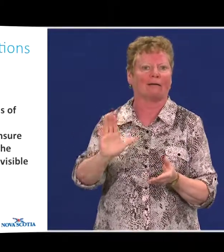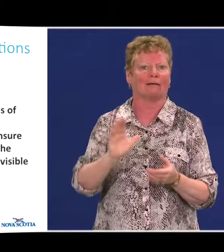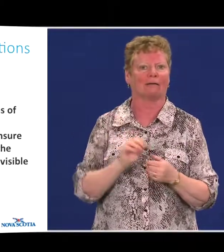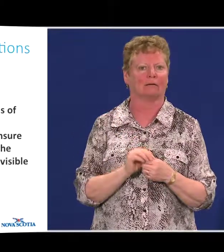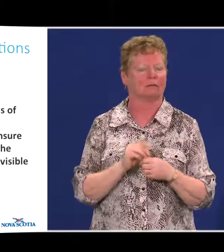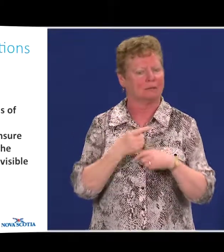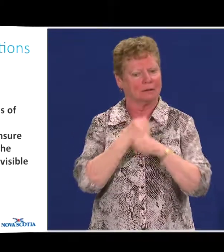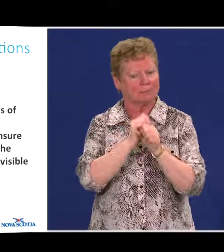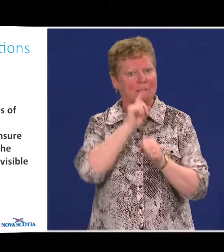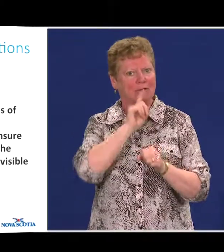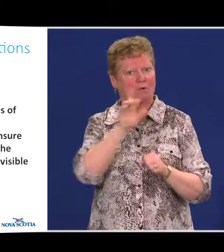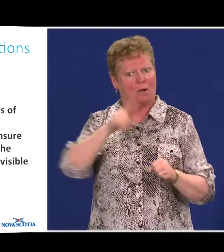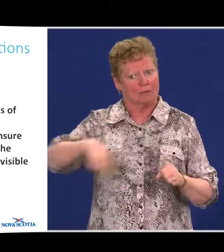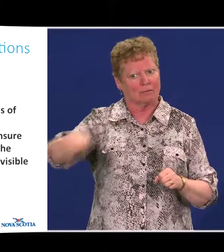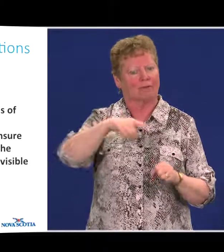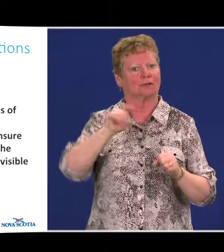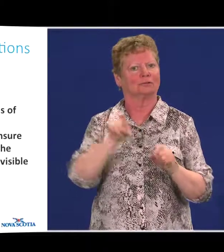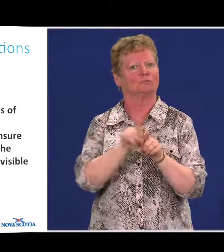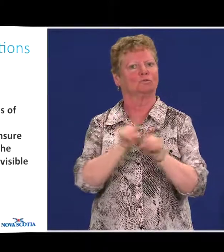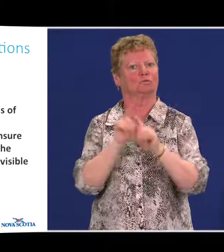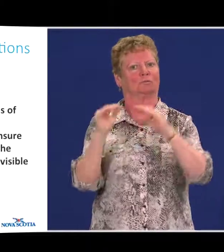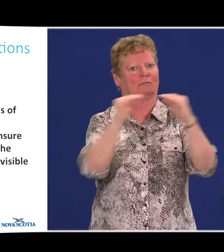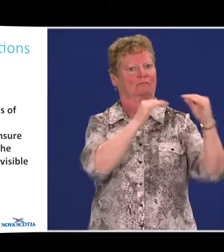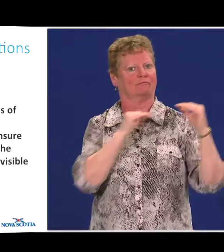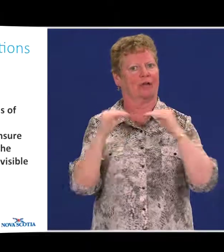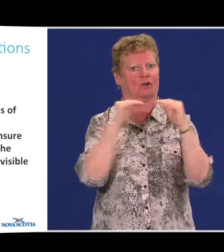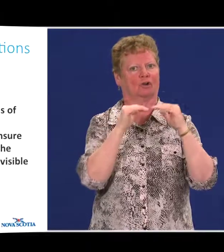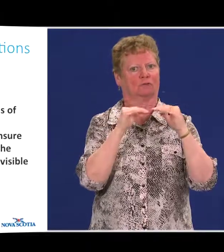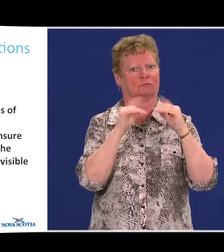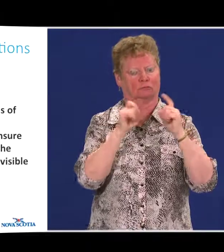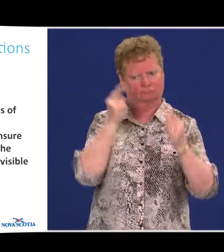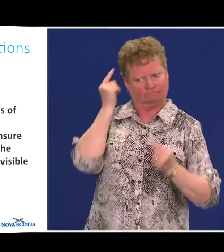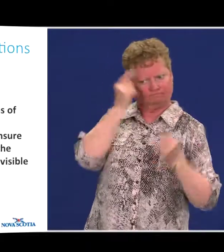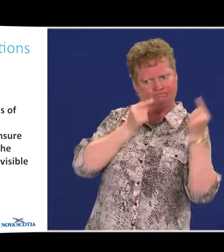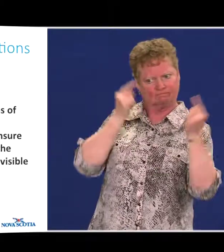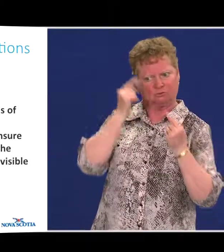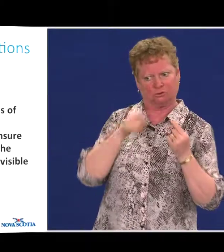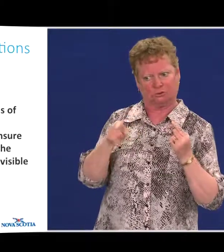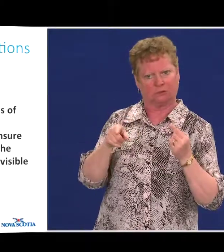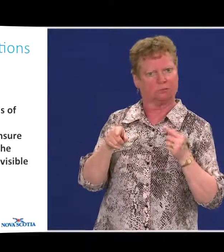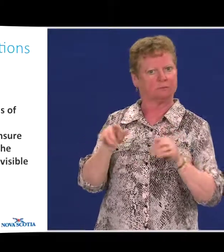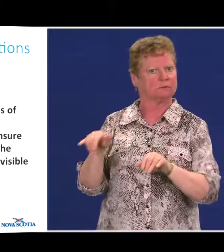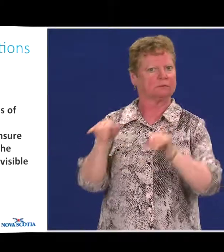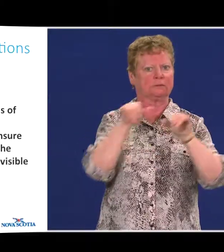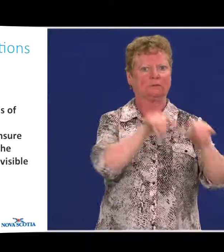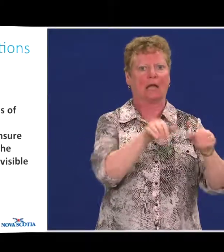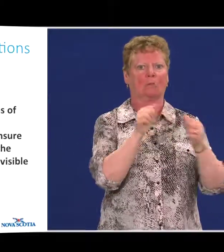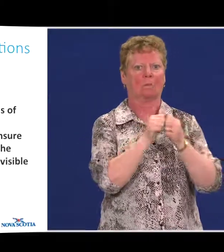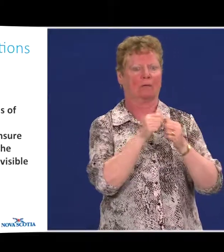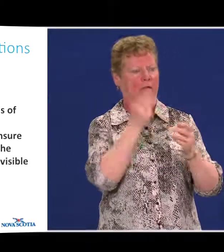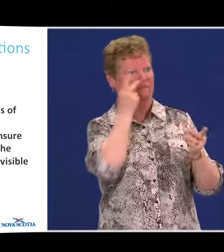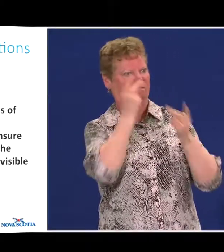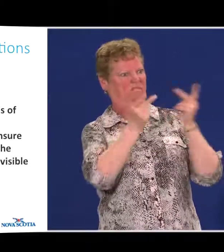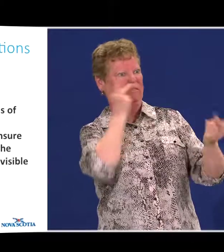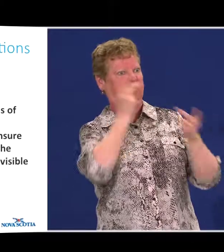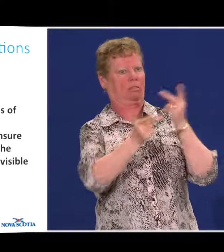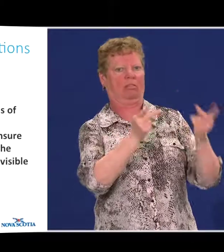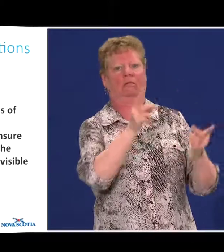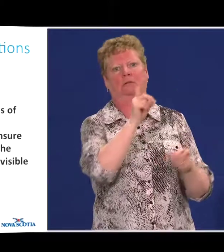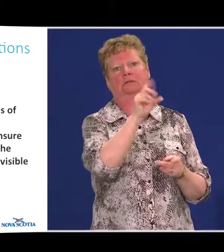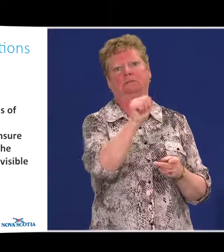that these individuals are treated fairly and with the same consideration as individuals with more visible disabilities.